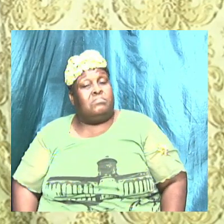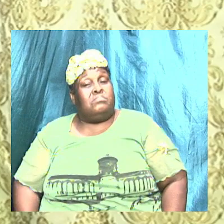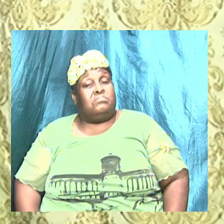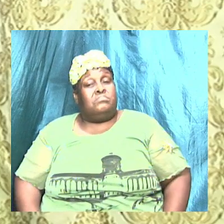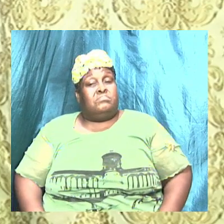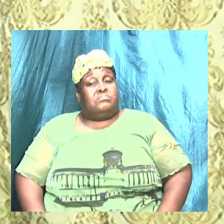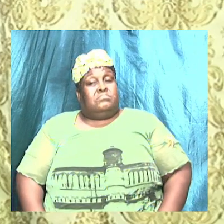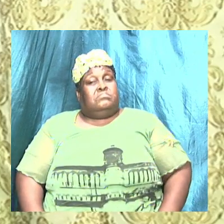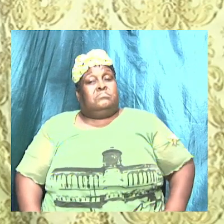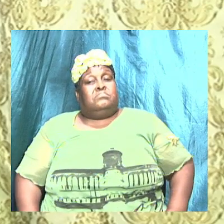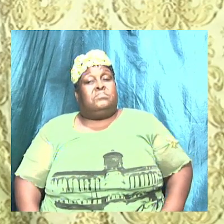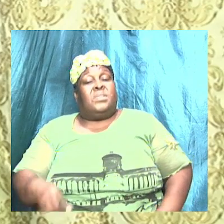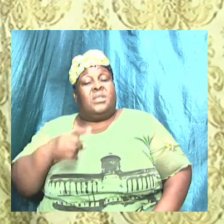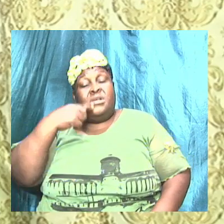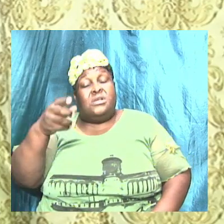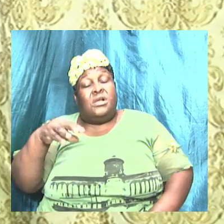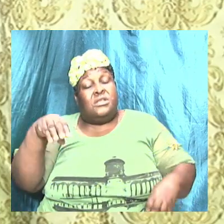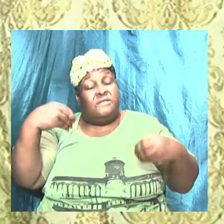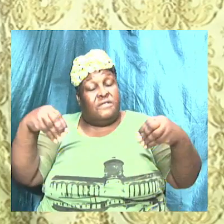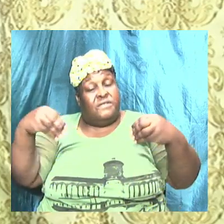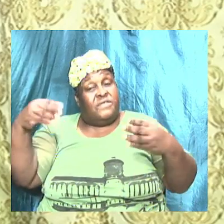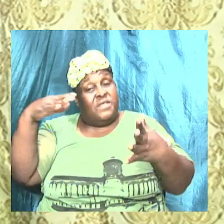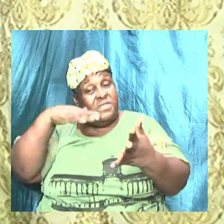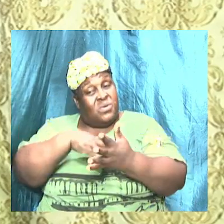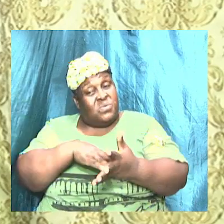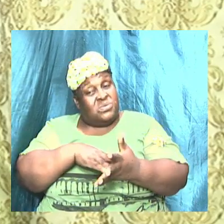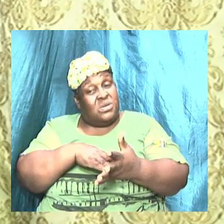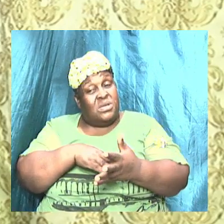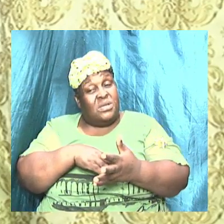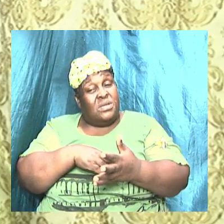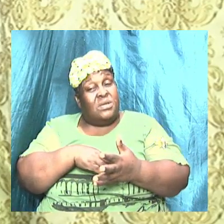And if they Sold it For 15 Thousand They could Have said